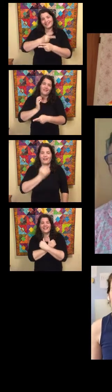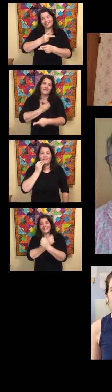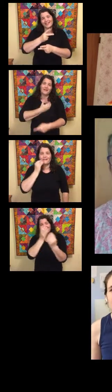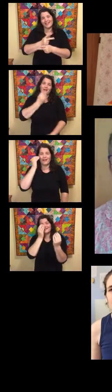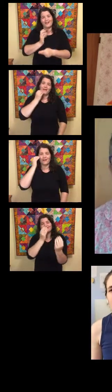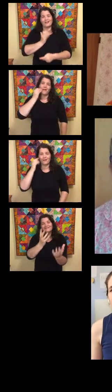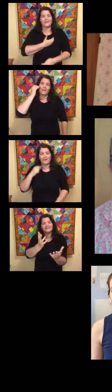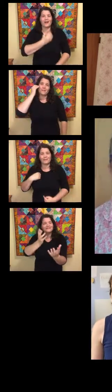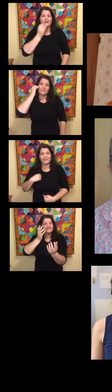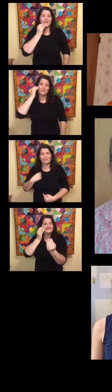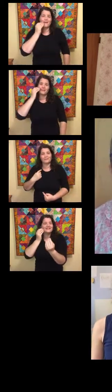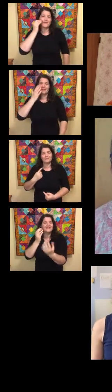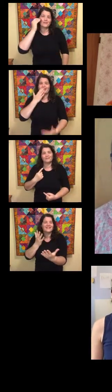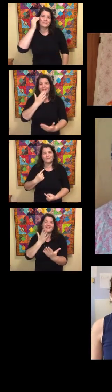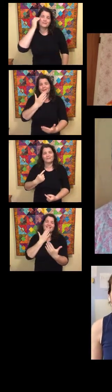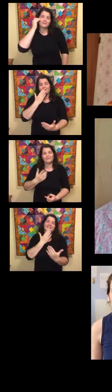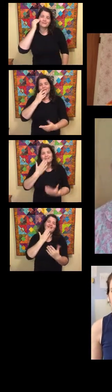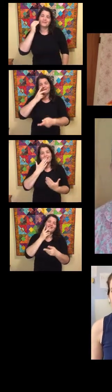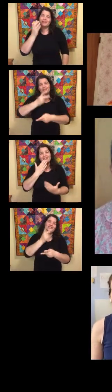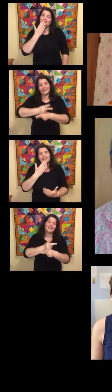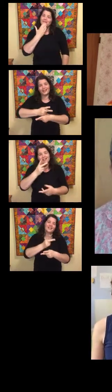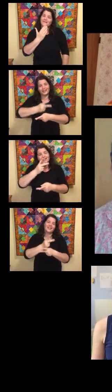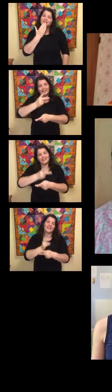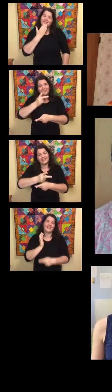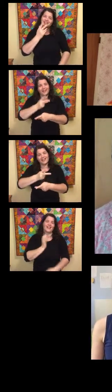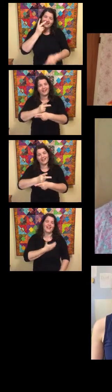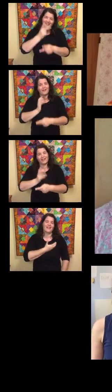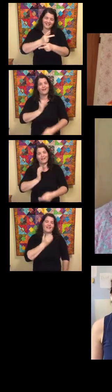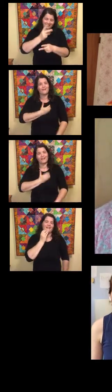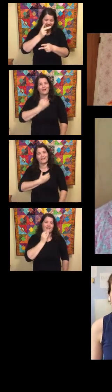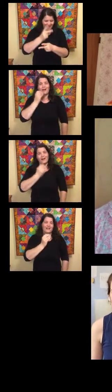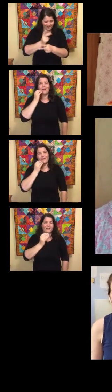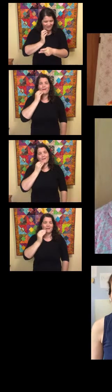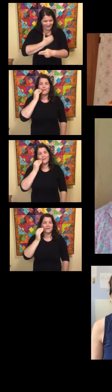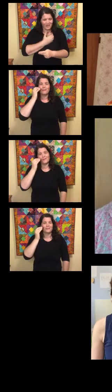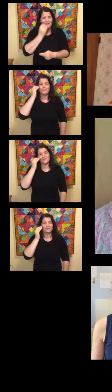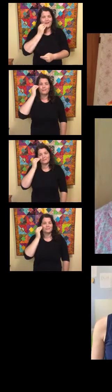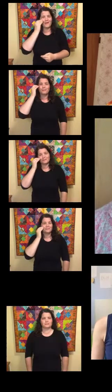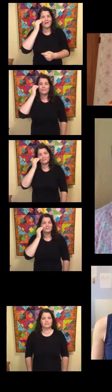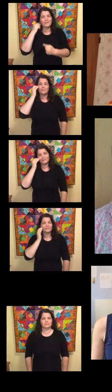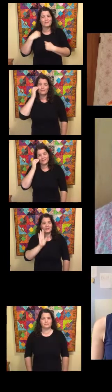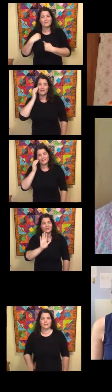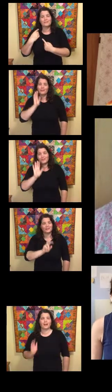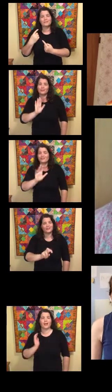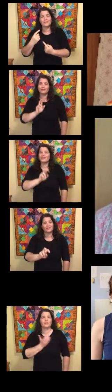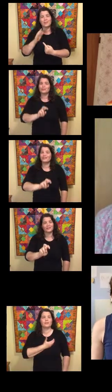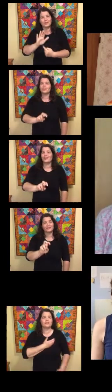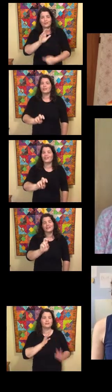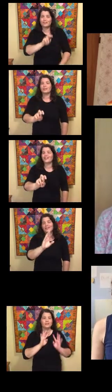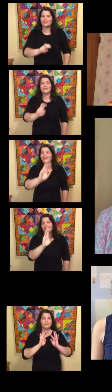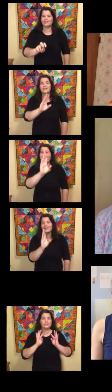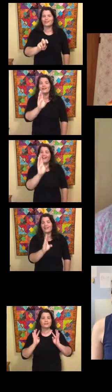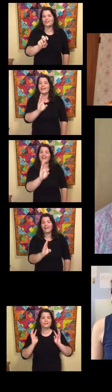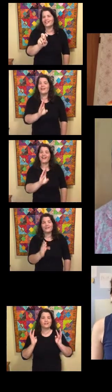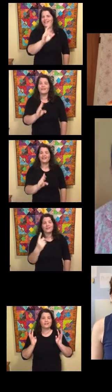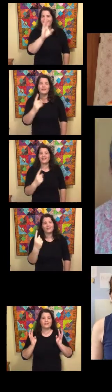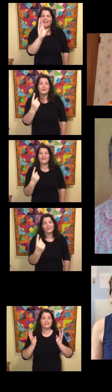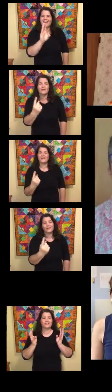part of us so others might know, and thank you for taking care of our homes. May your journey